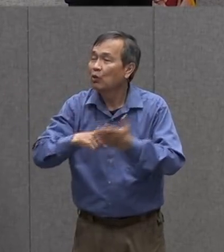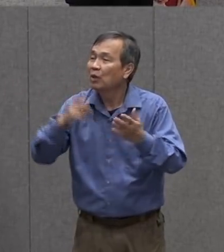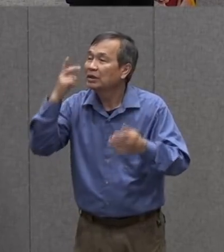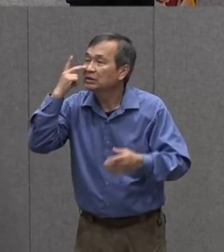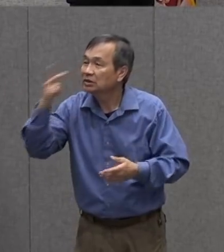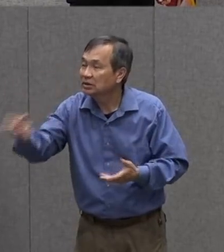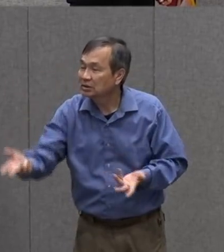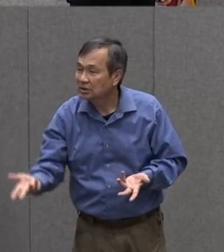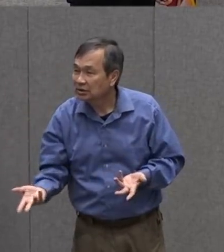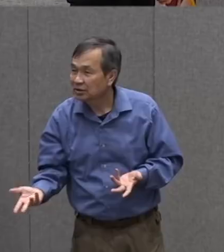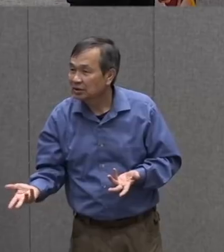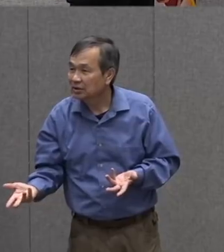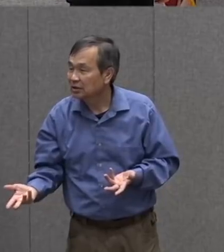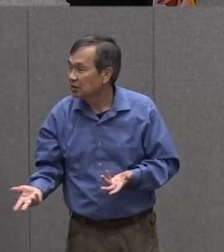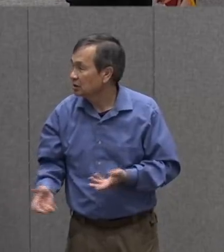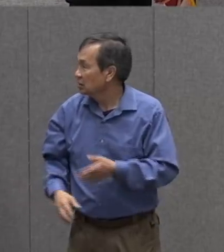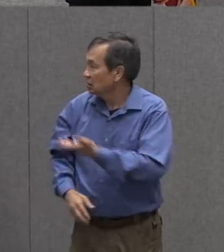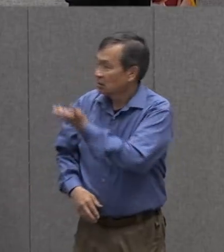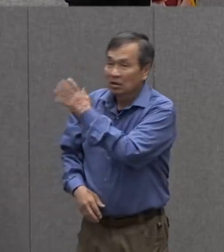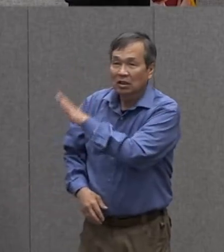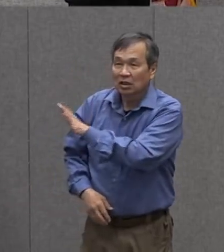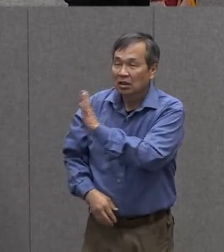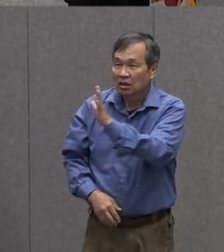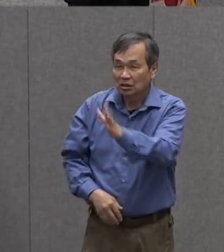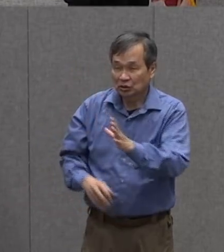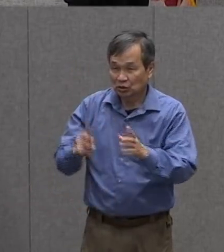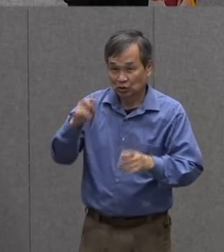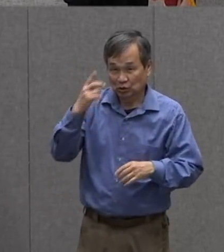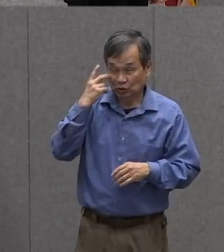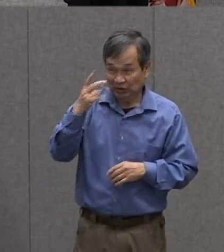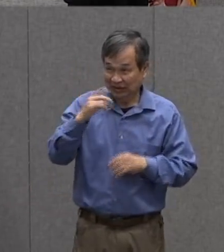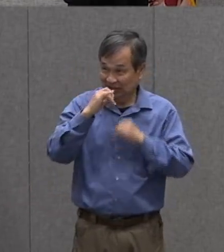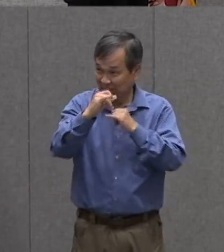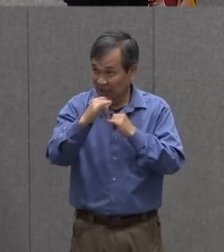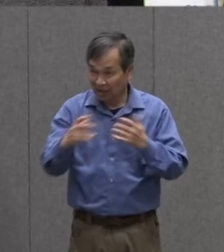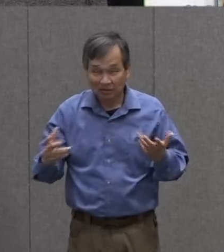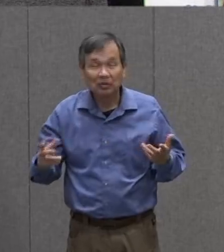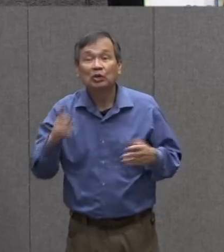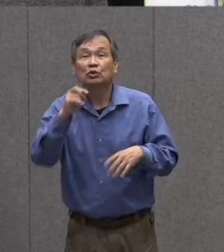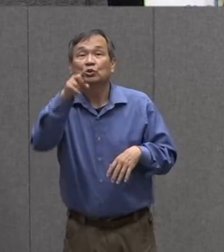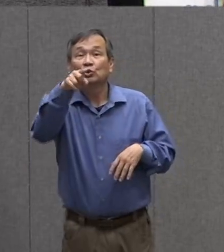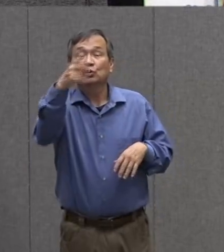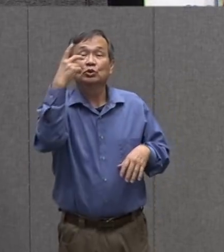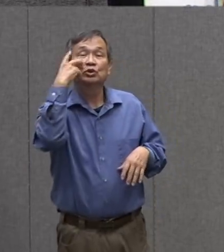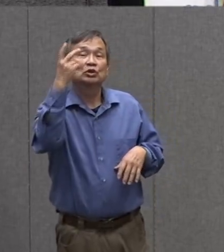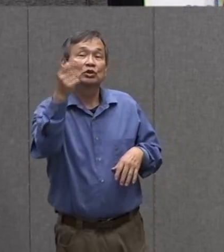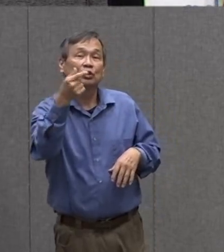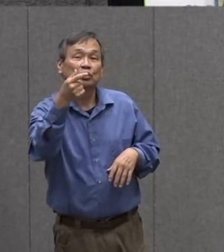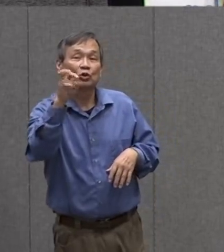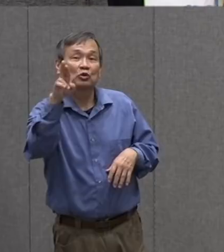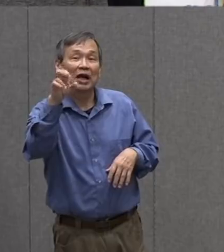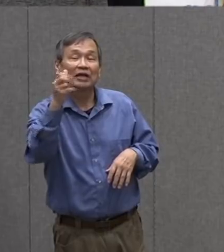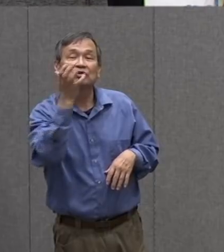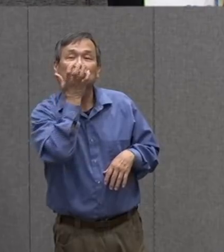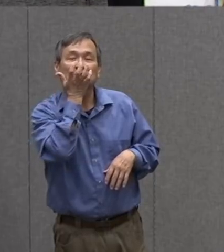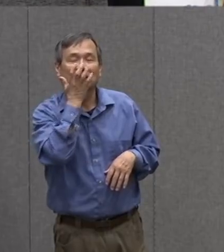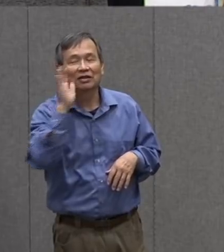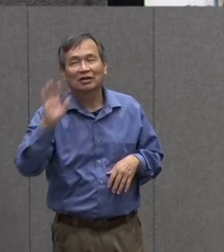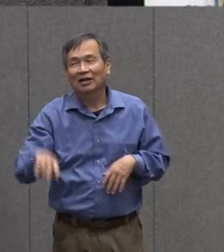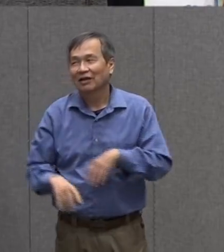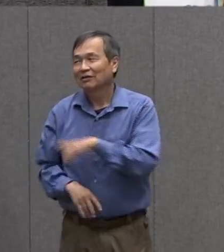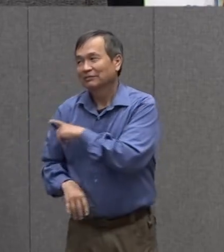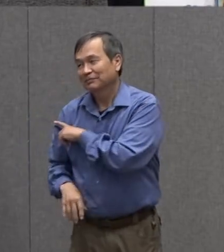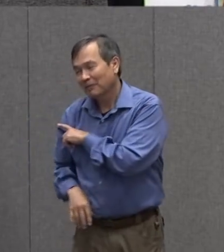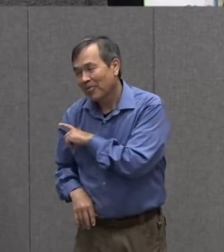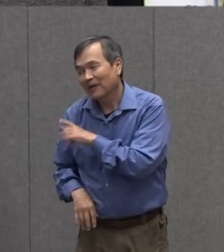do you have a scrap piece of paper you can write do you see what i see do you see grass pretend now that